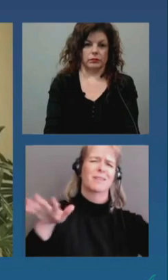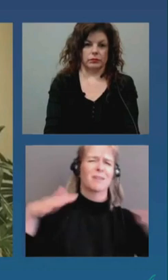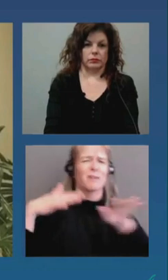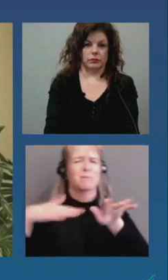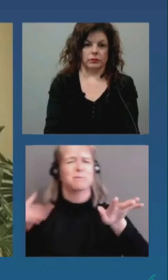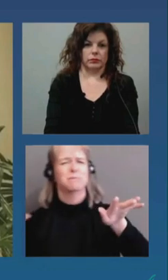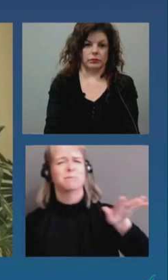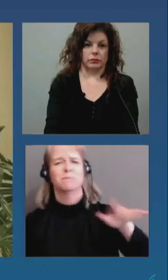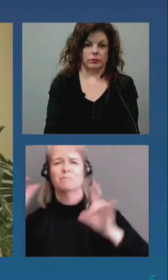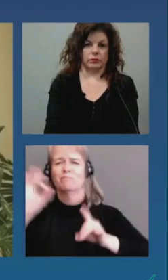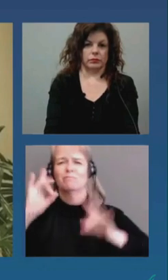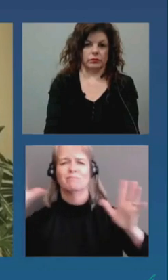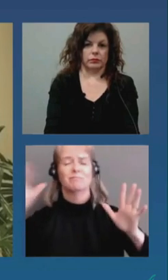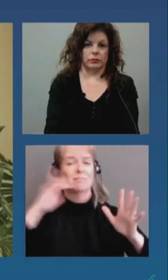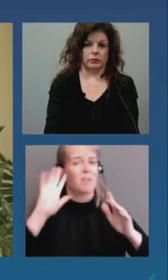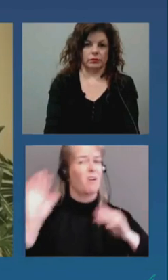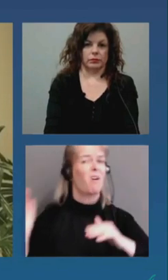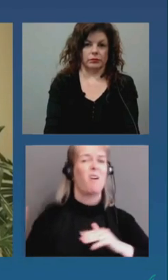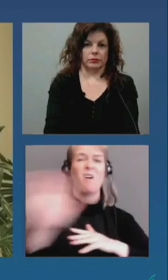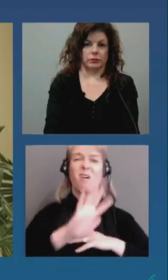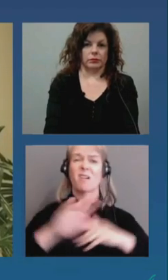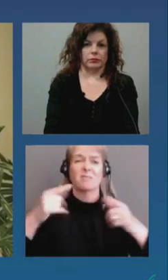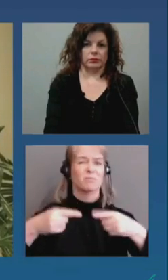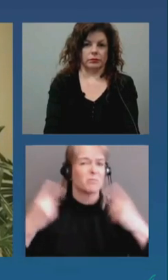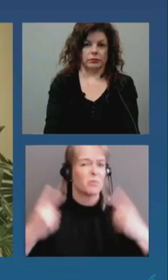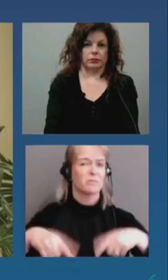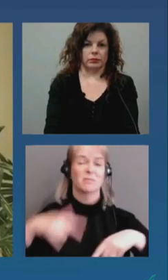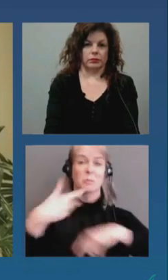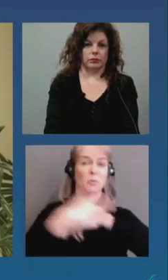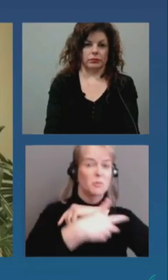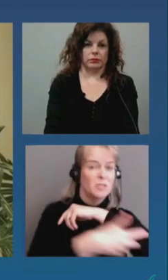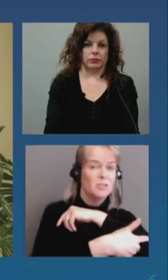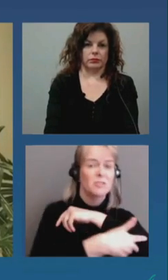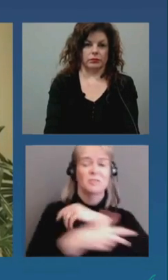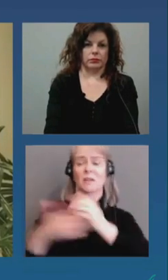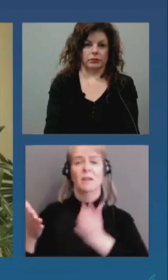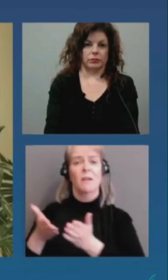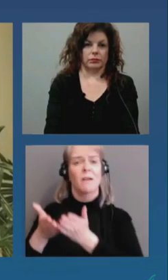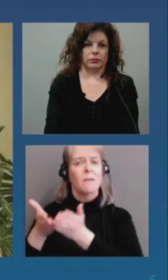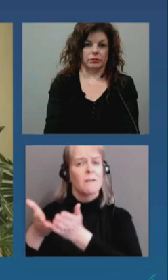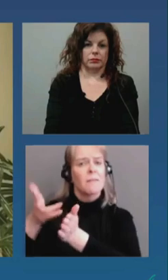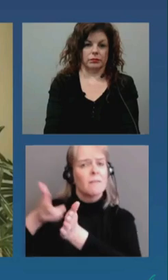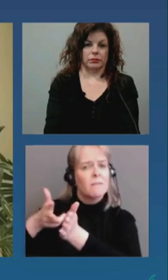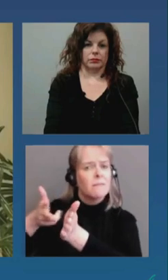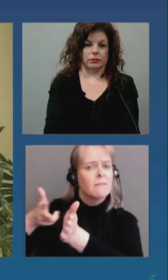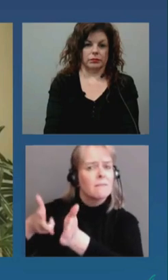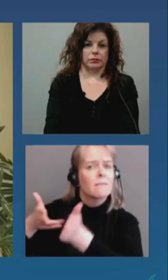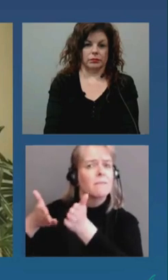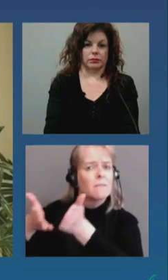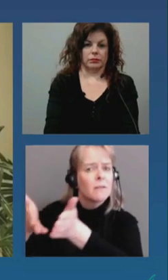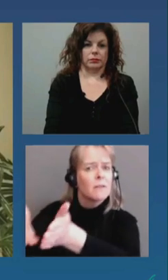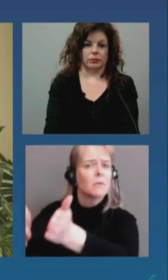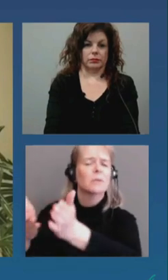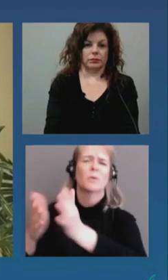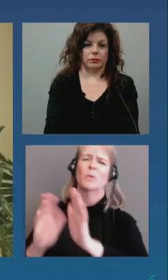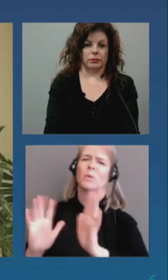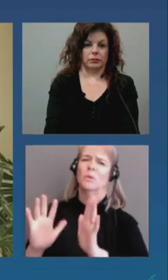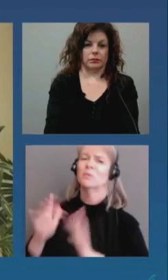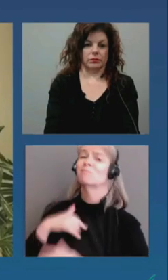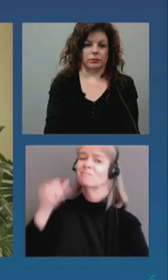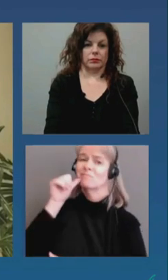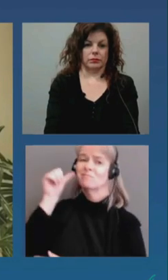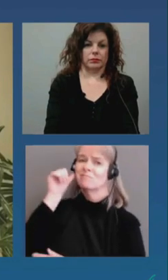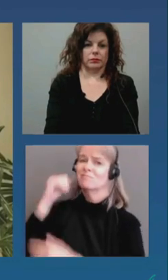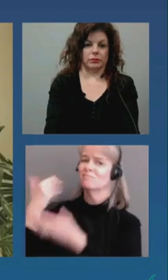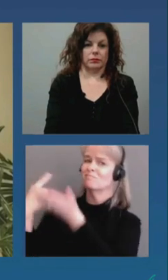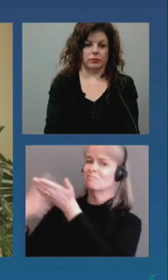five bridges and the two ferry crossings. Yesterday, wrote to Minister Jones and requested that she revisit the